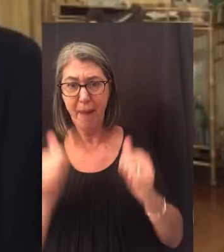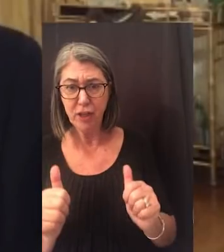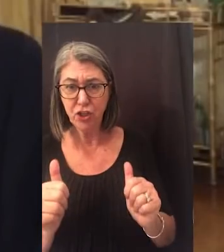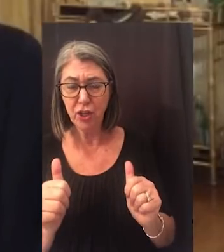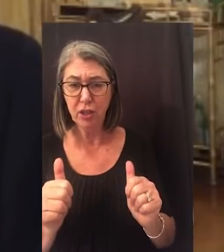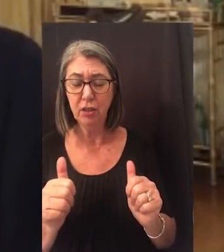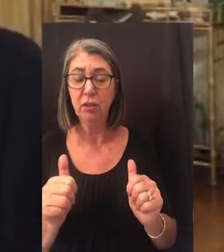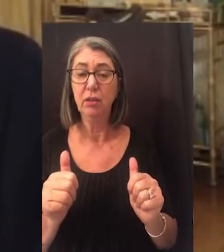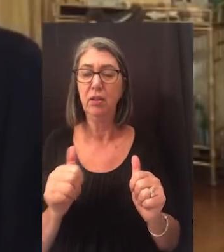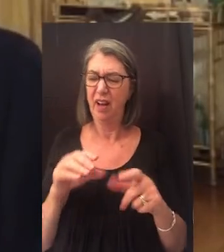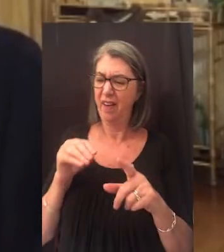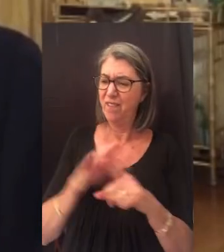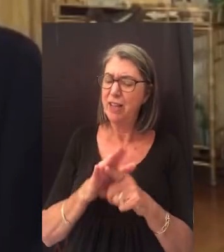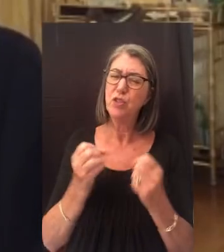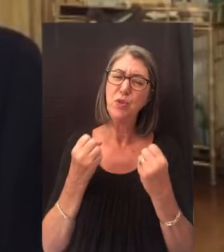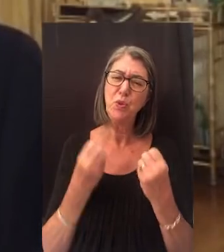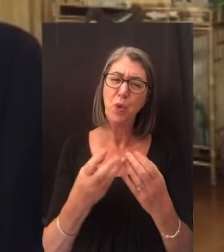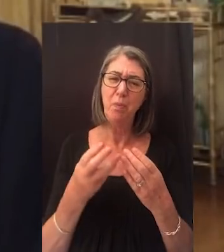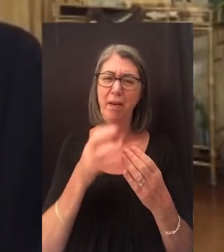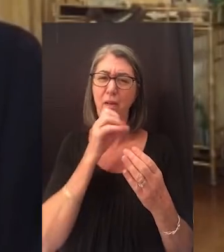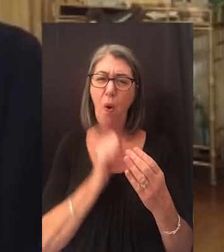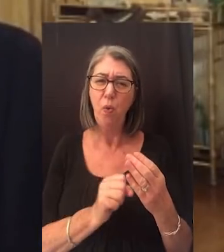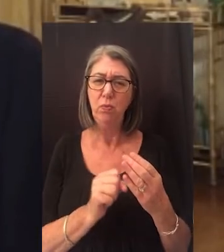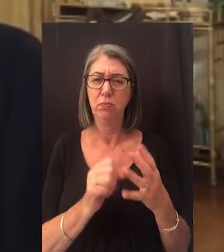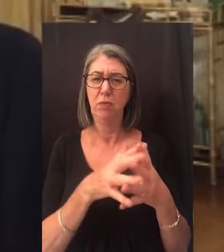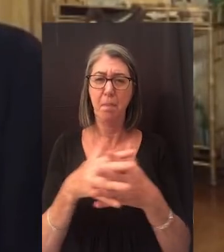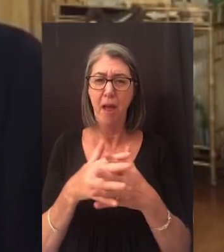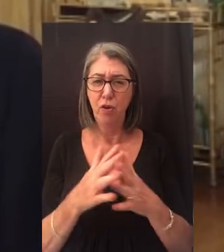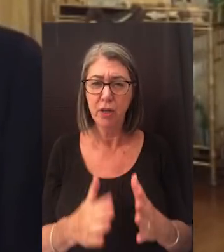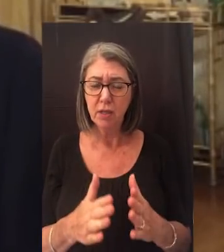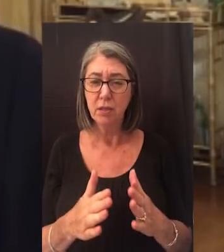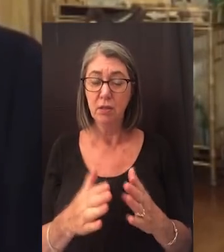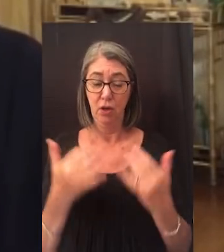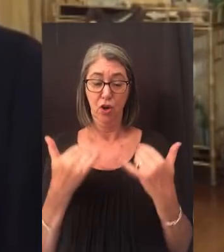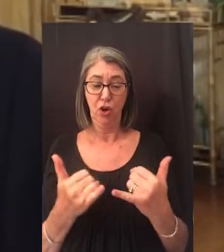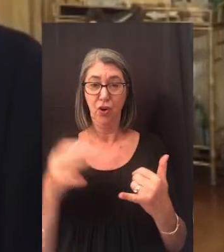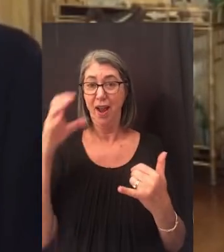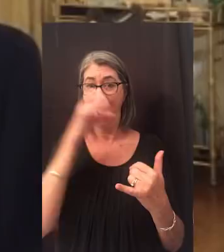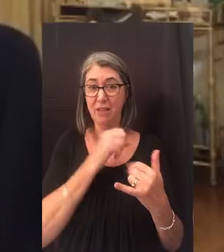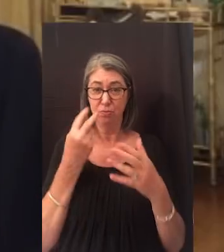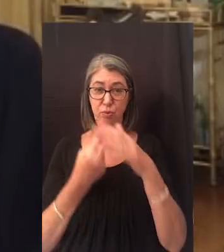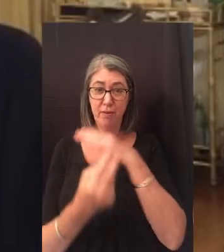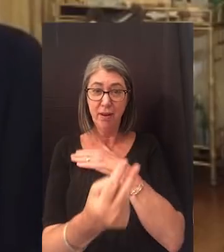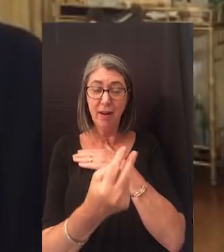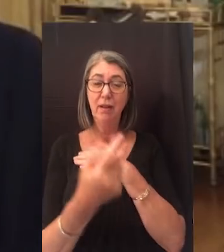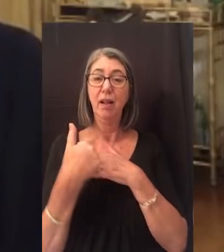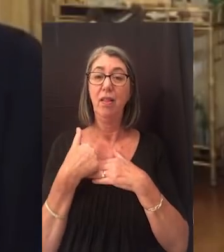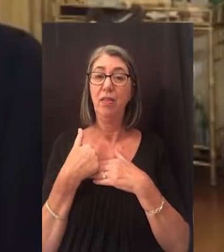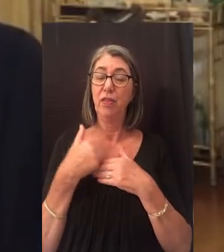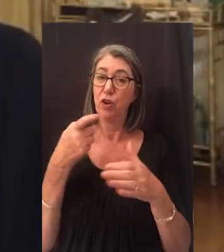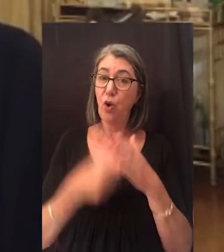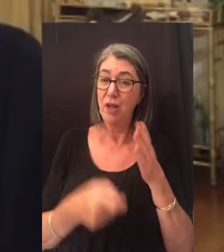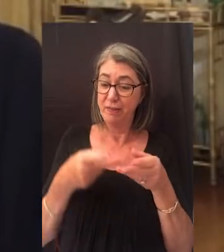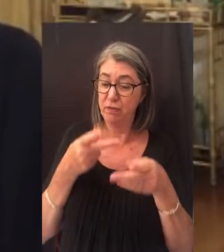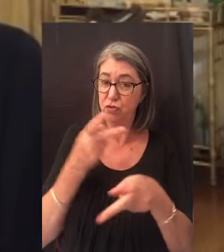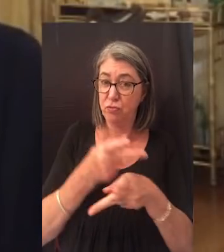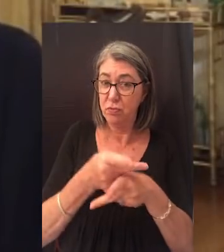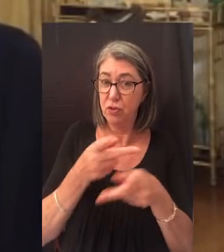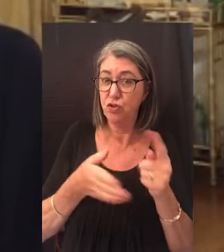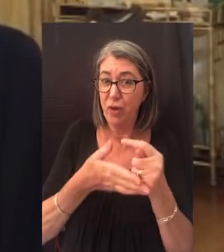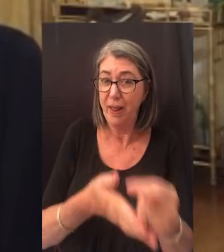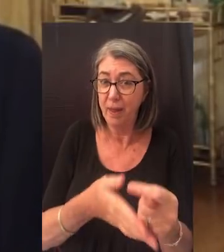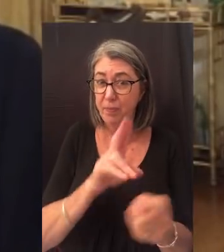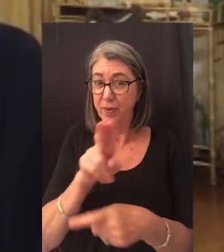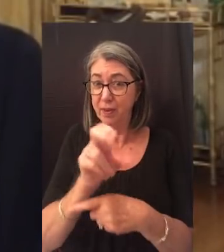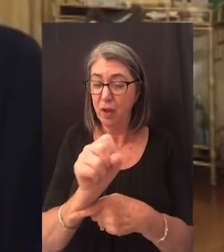that affects so many aging Americans. Current estimates predict that the cost of treating them in the United